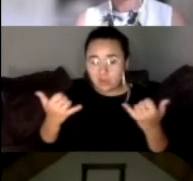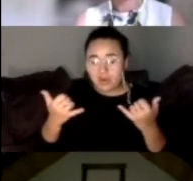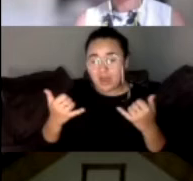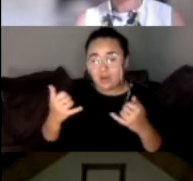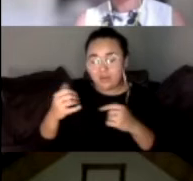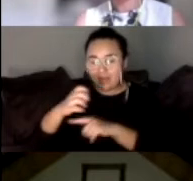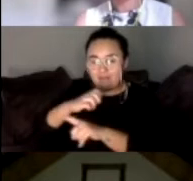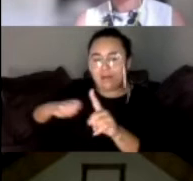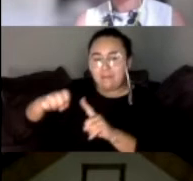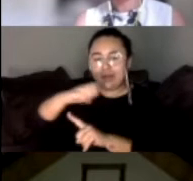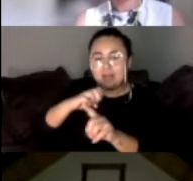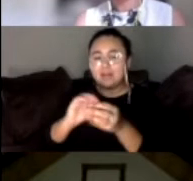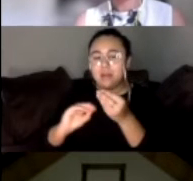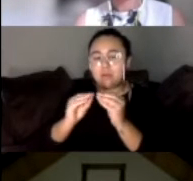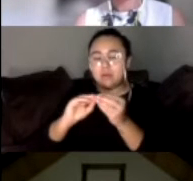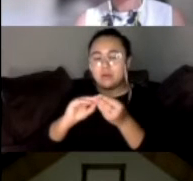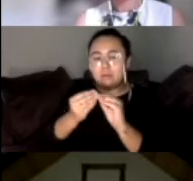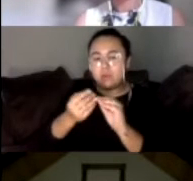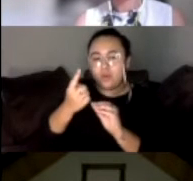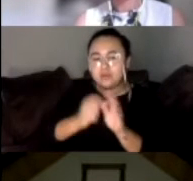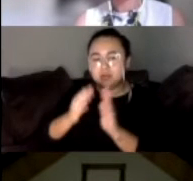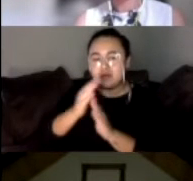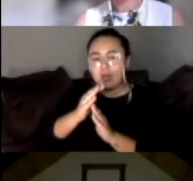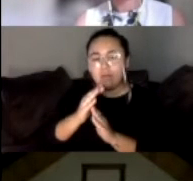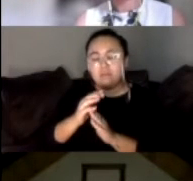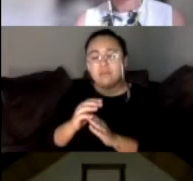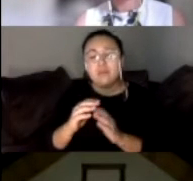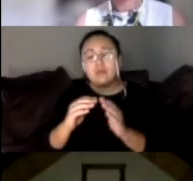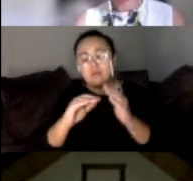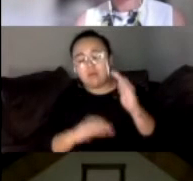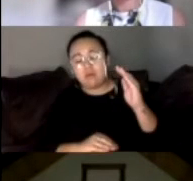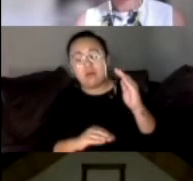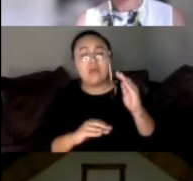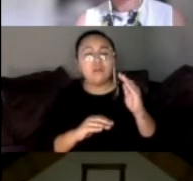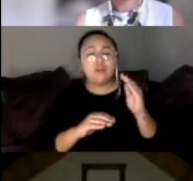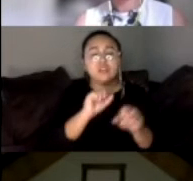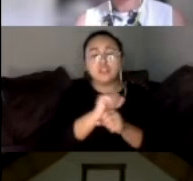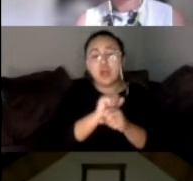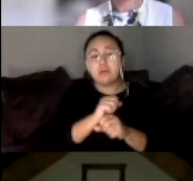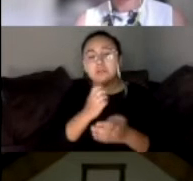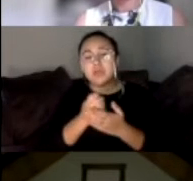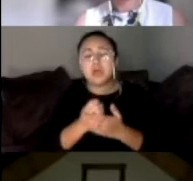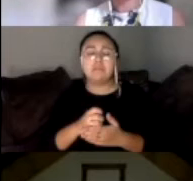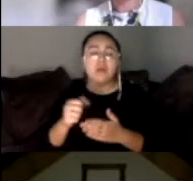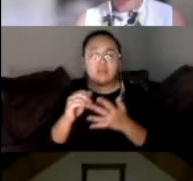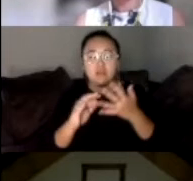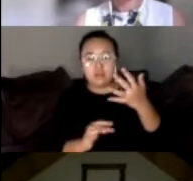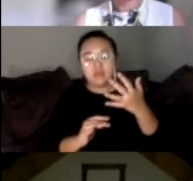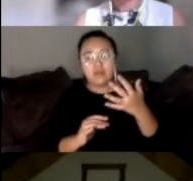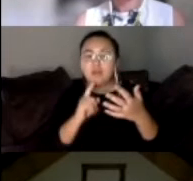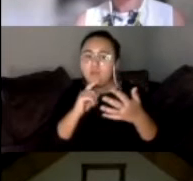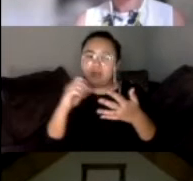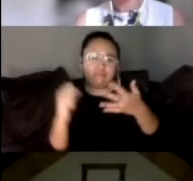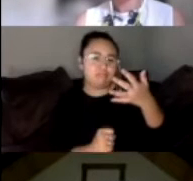the environment is number one far and beyond everything else. Jobs in the economy, housing, et cetera, are far second, as you can see.